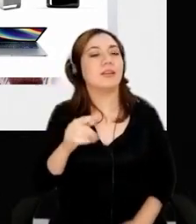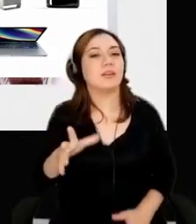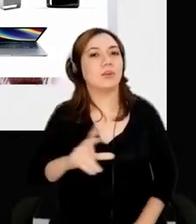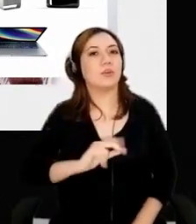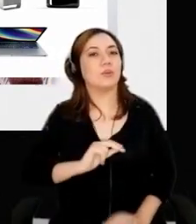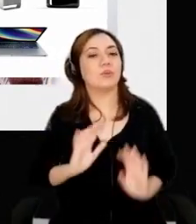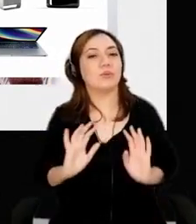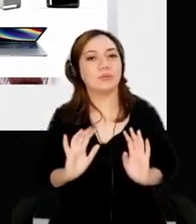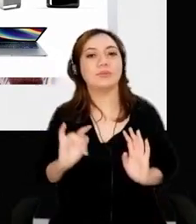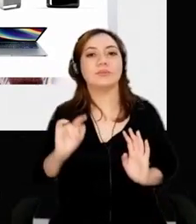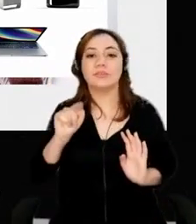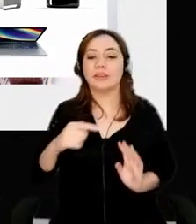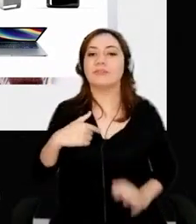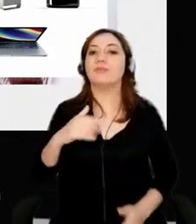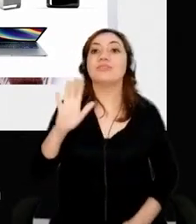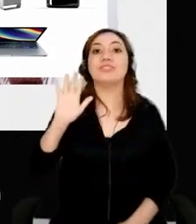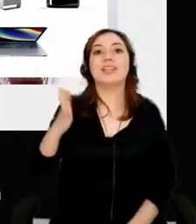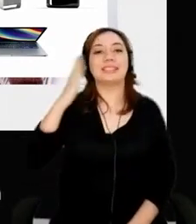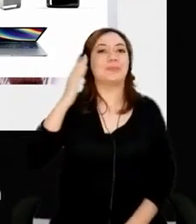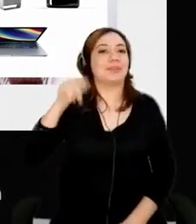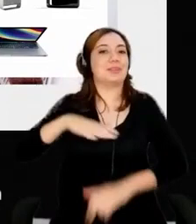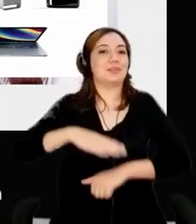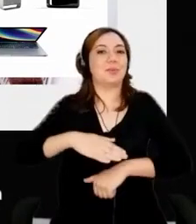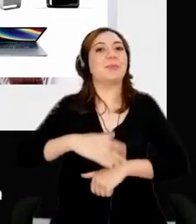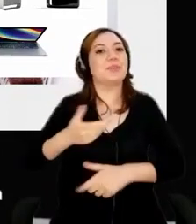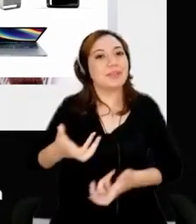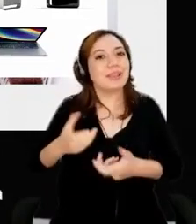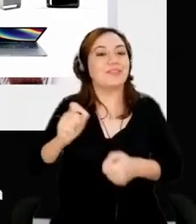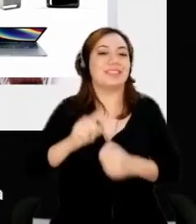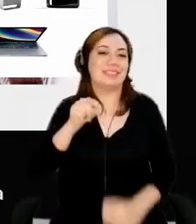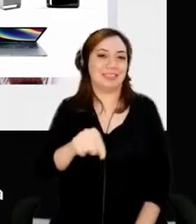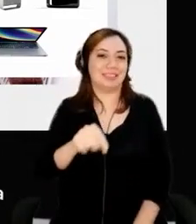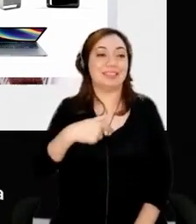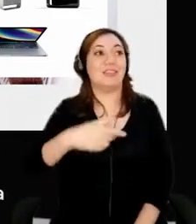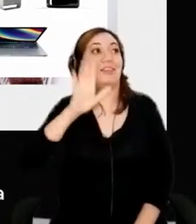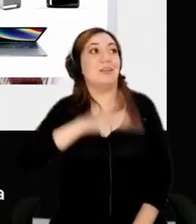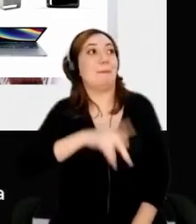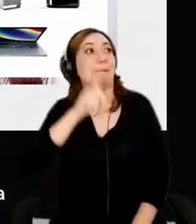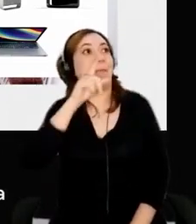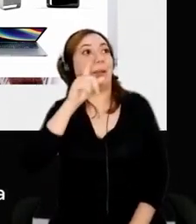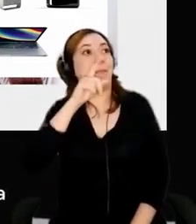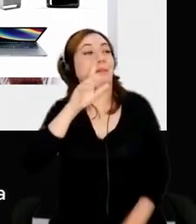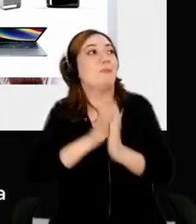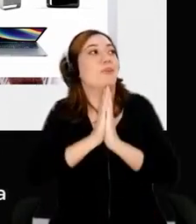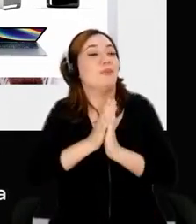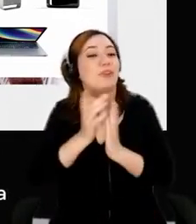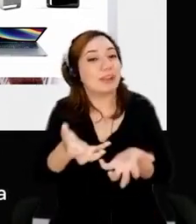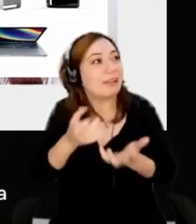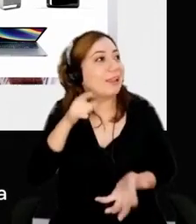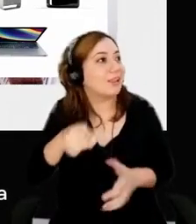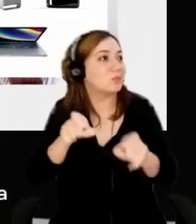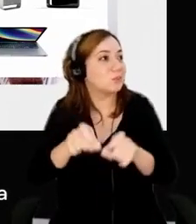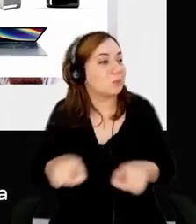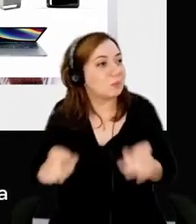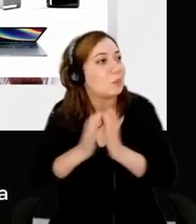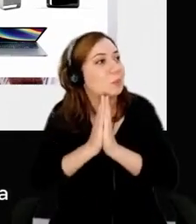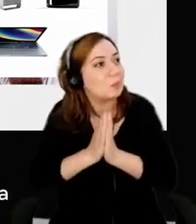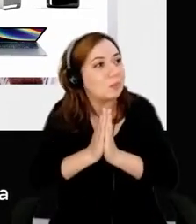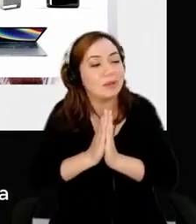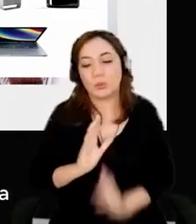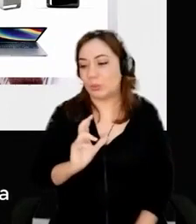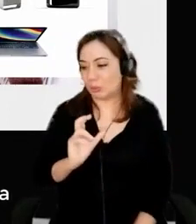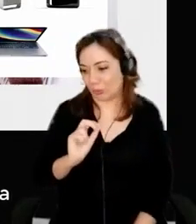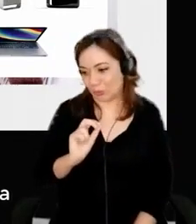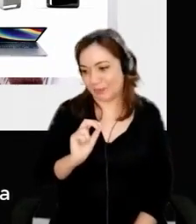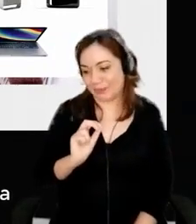that was what I wanted to do. So, I begged my mother to get that computer for me, and she's like, no, because it was